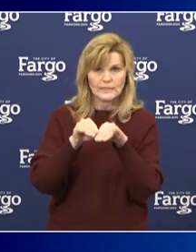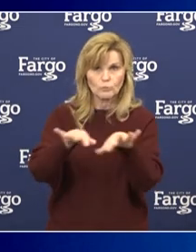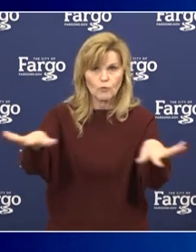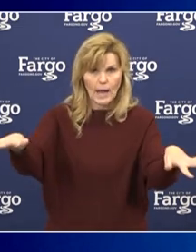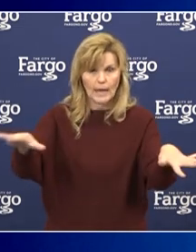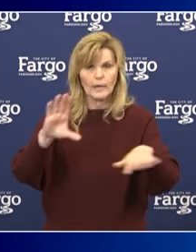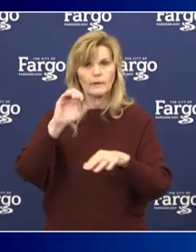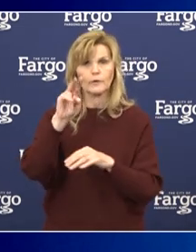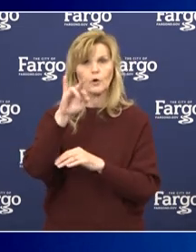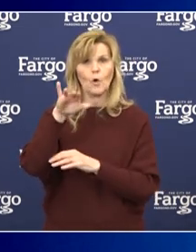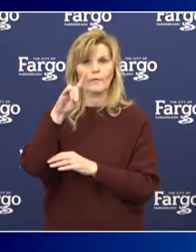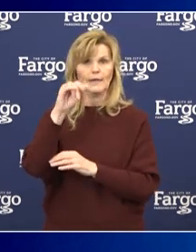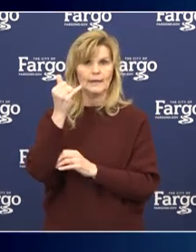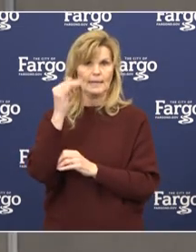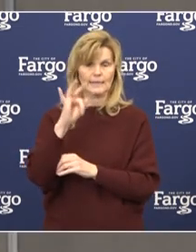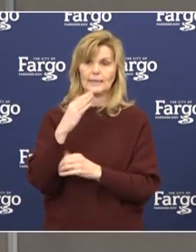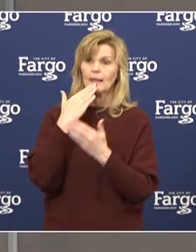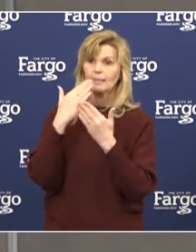Thank you, Mr. Mayor.